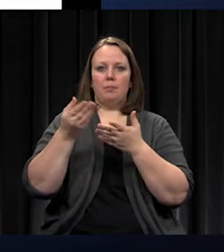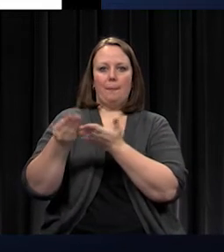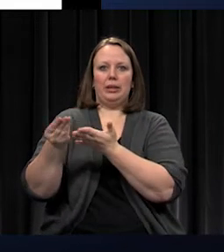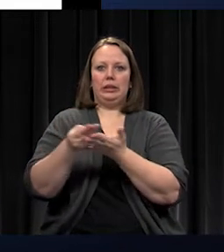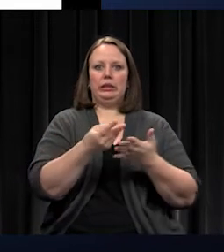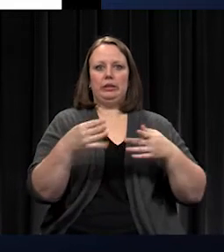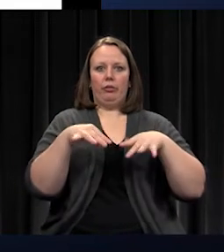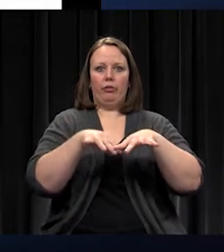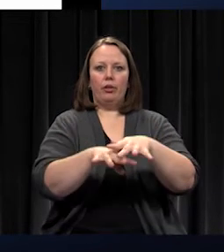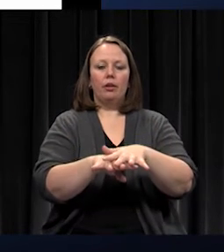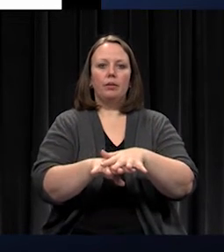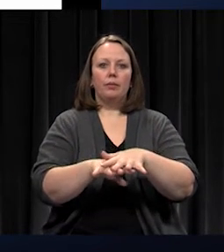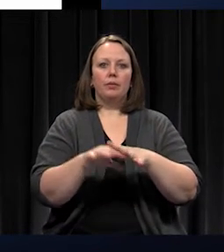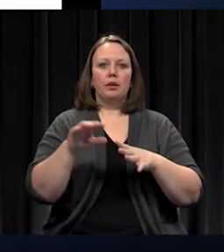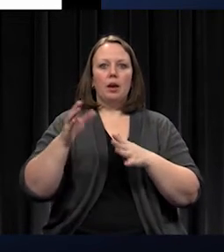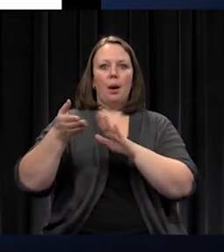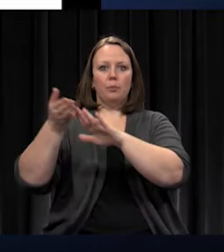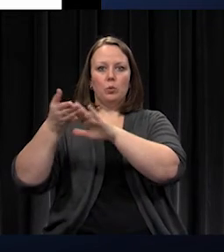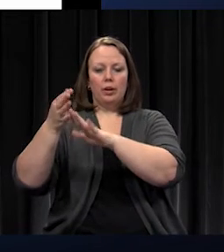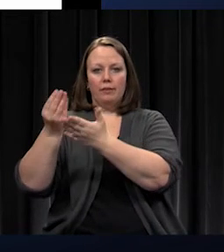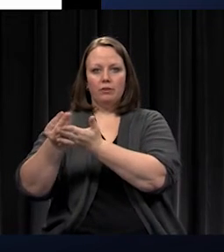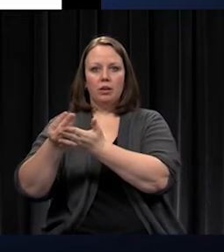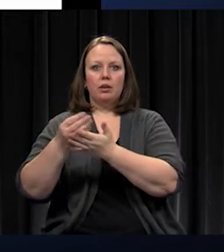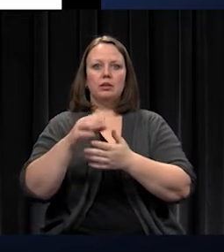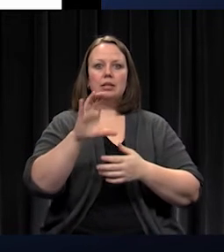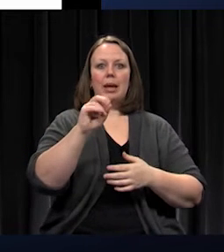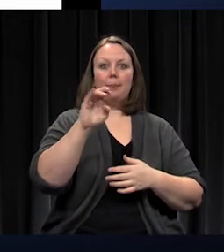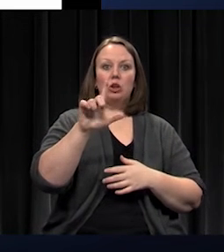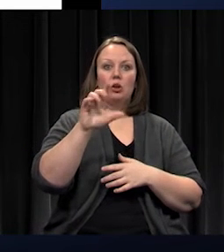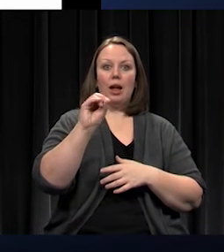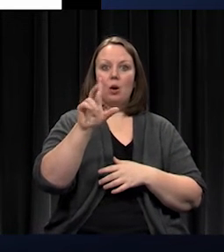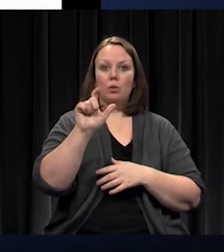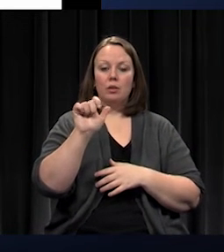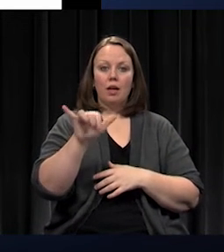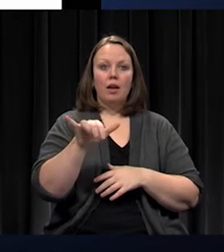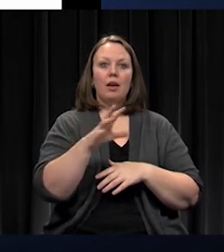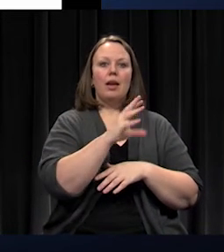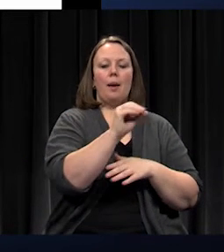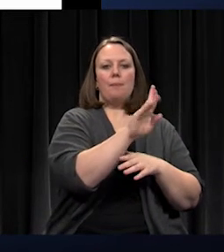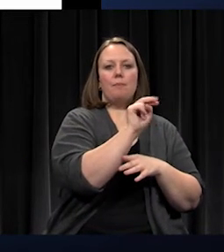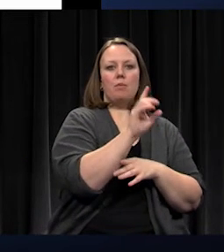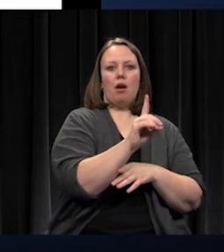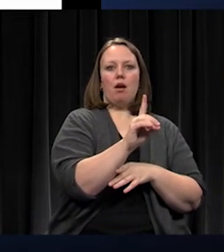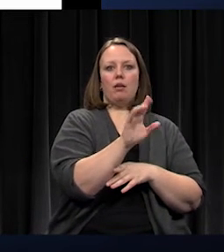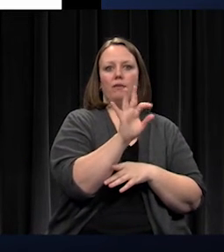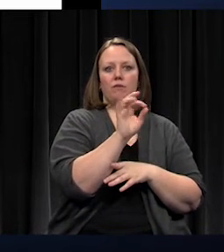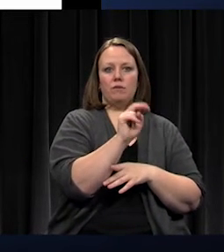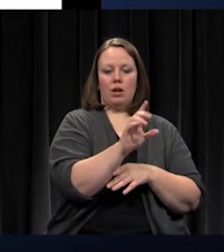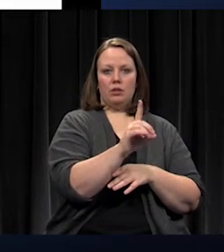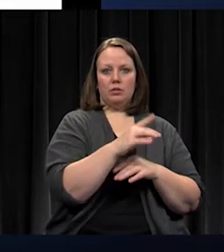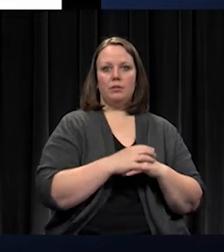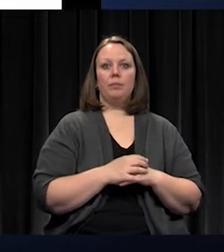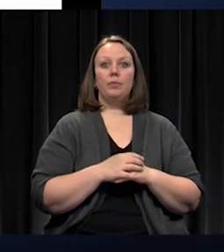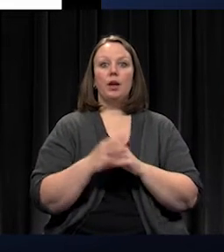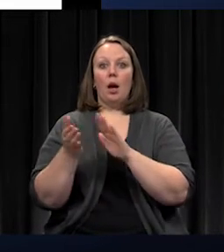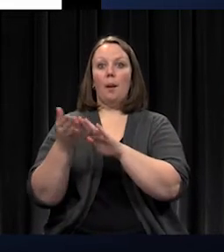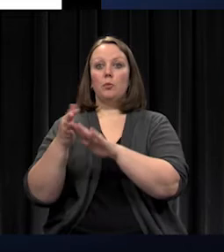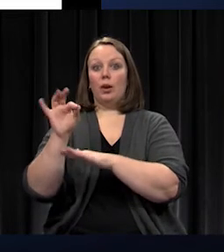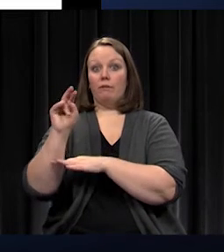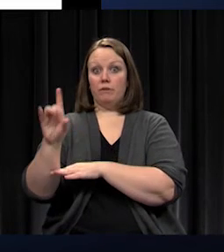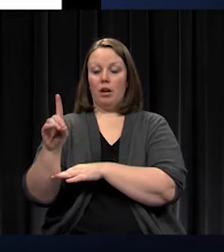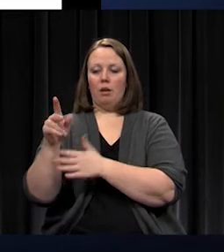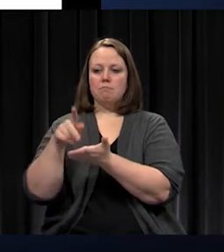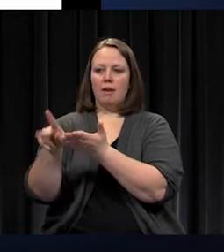funds, capital outlay funds, and bond funds. And they would fill silos. The operating funds were to help teacher salaries,